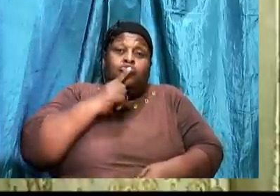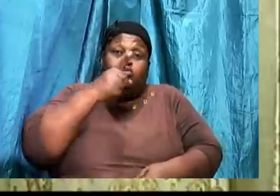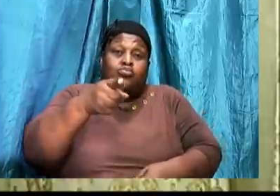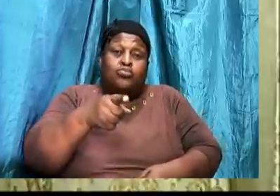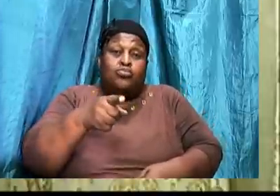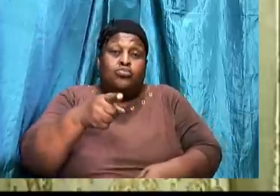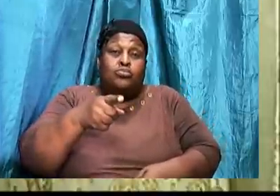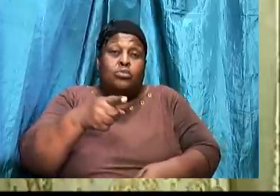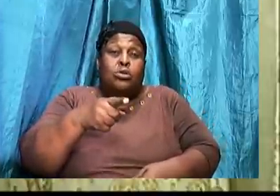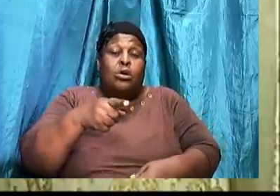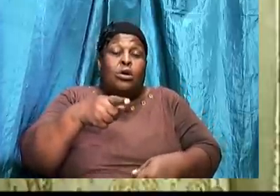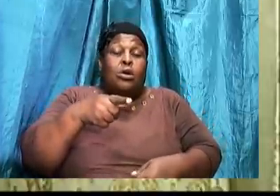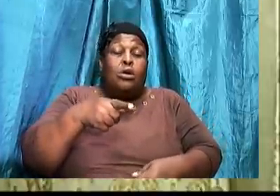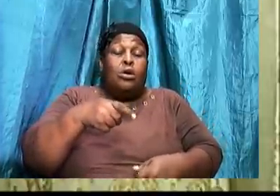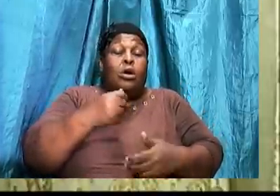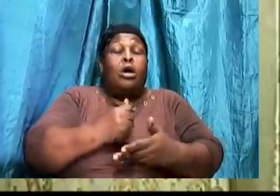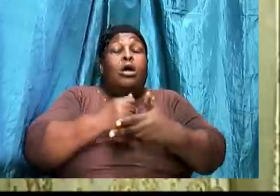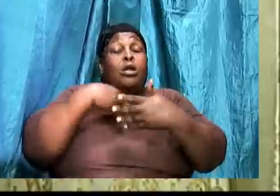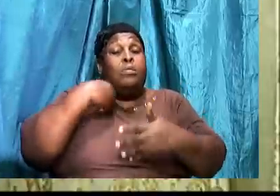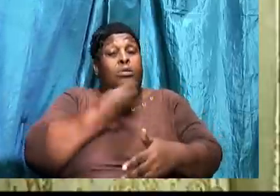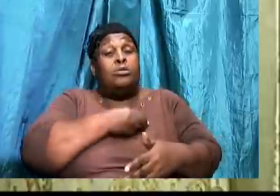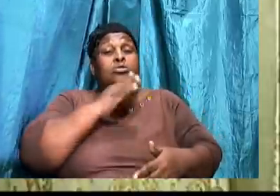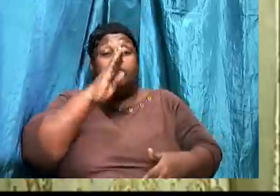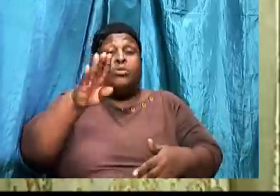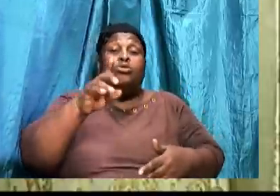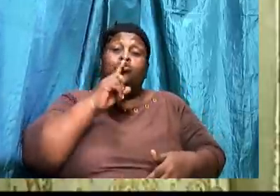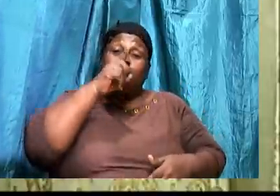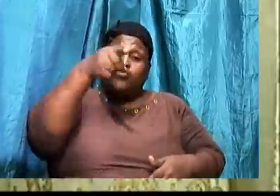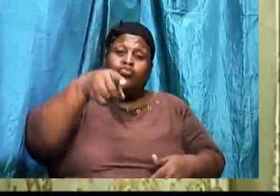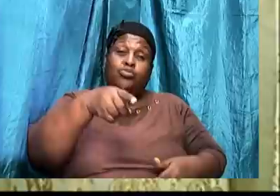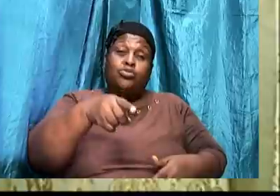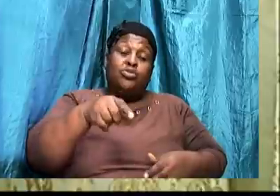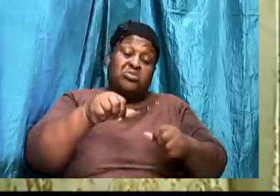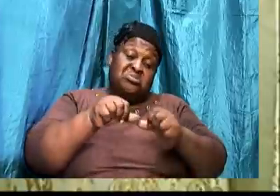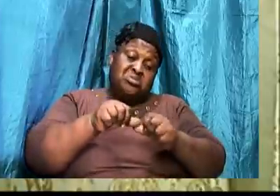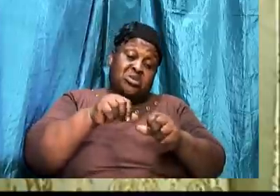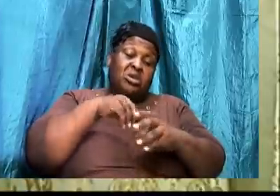truthful. Let us practice truth. Let us remain in truth.